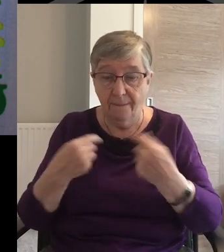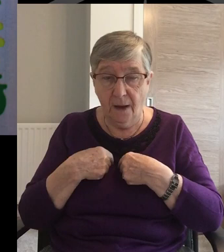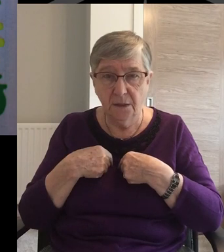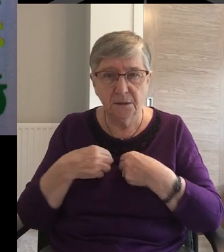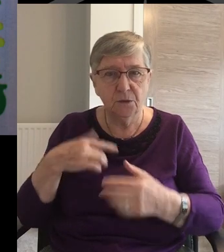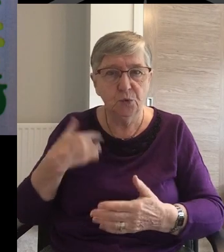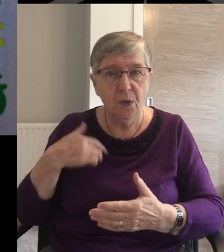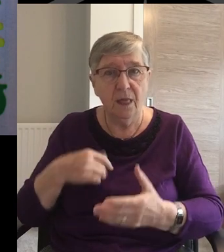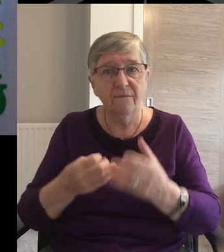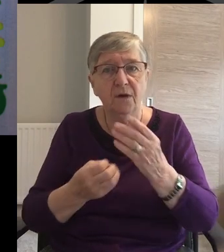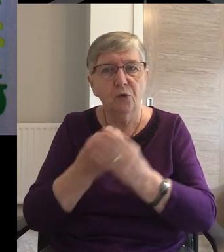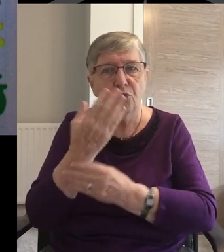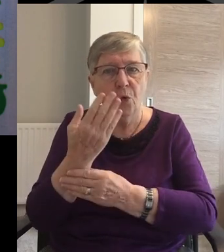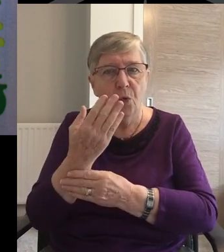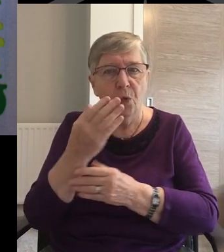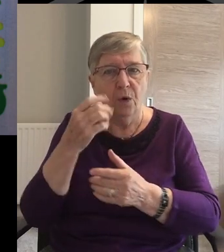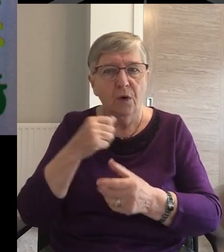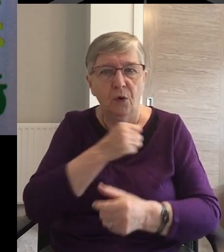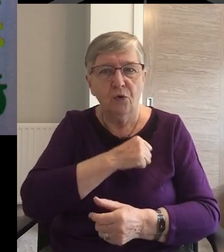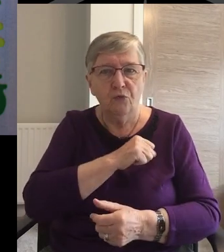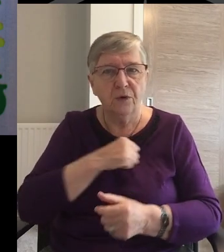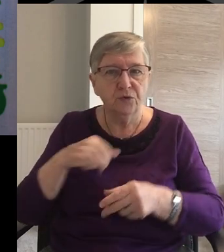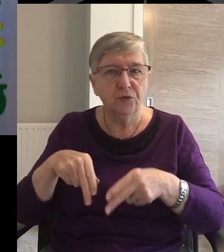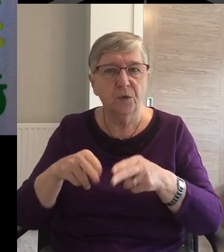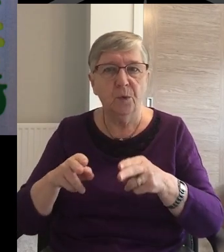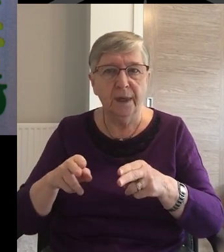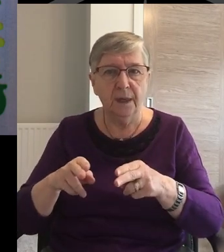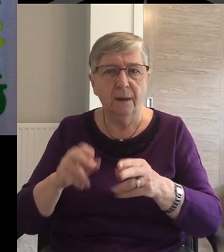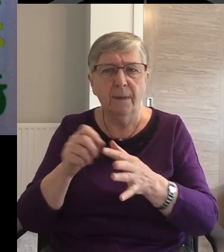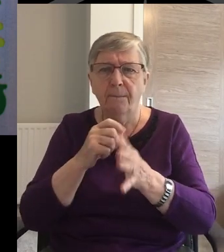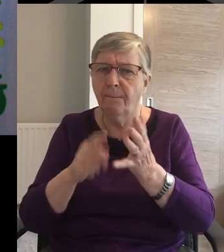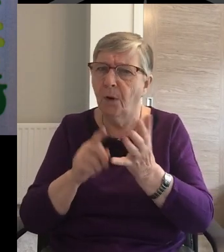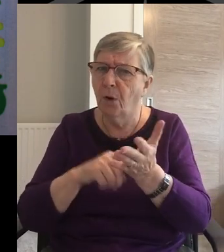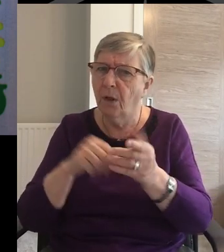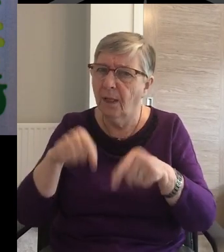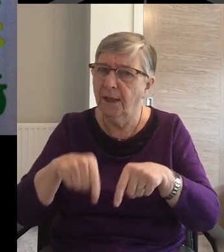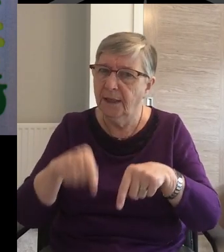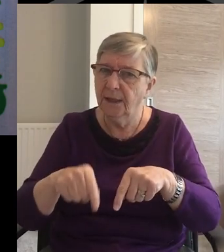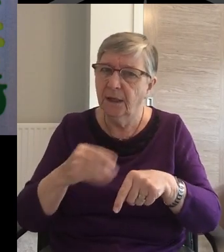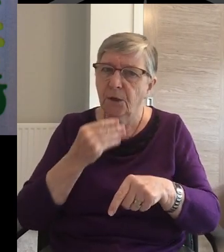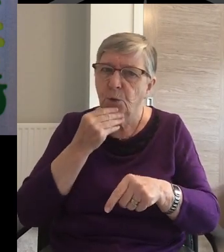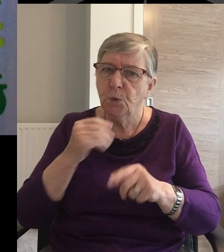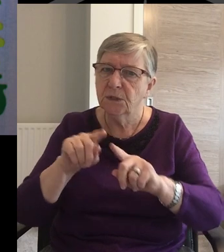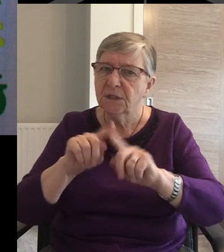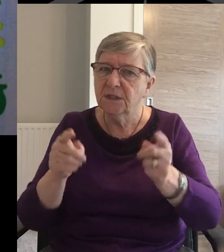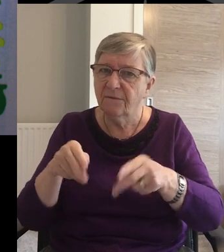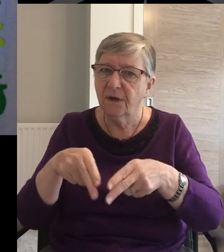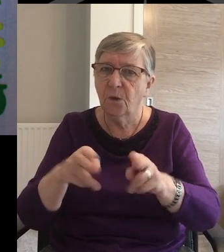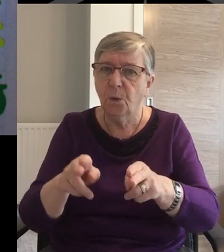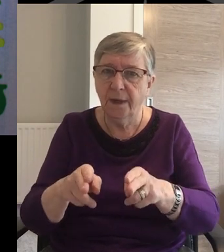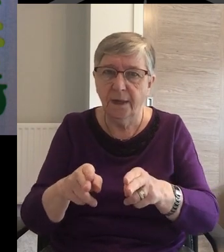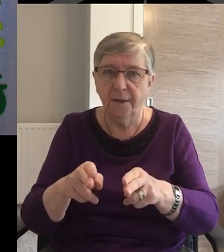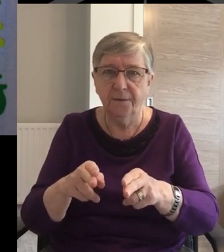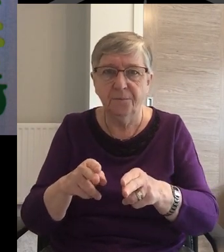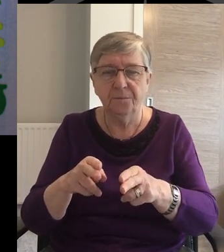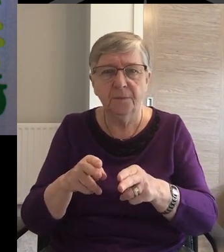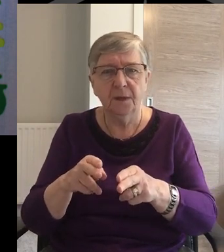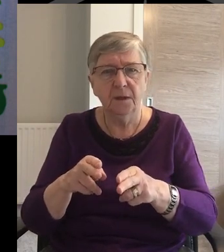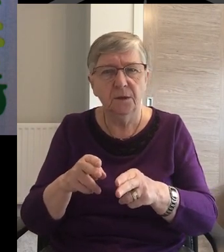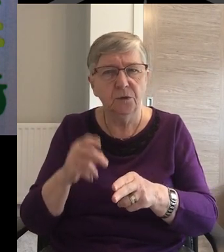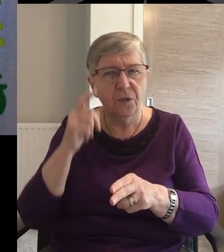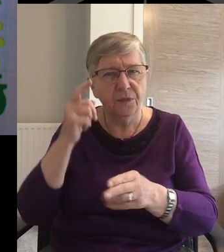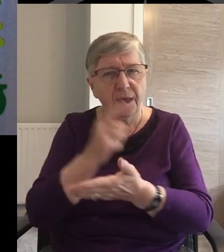Christians But here Paul uses it in a different way To refer to what God wants to do